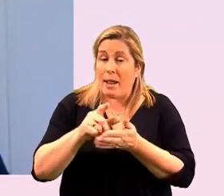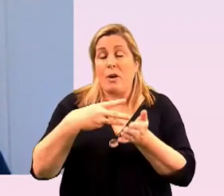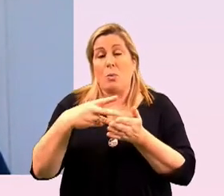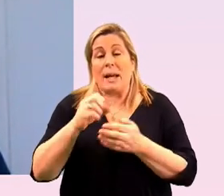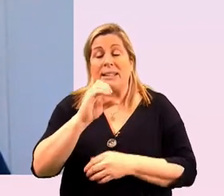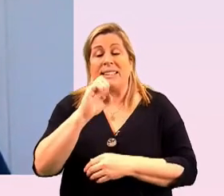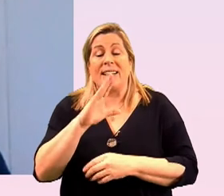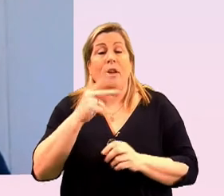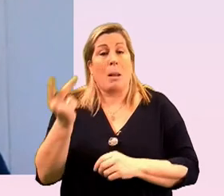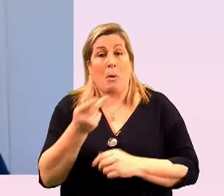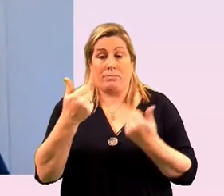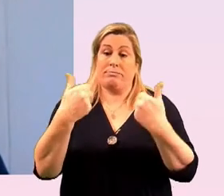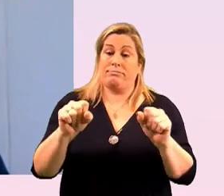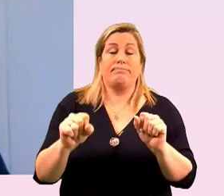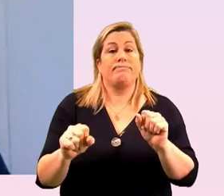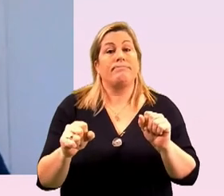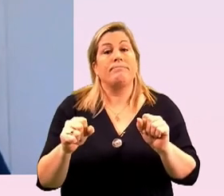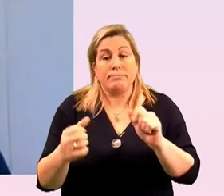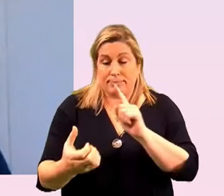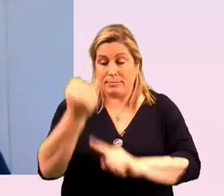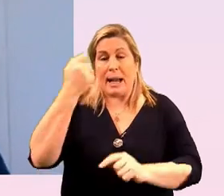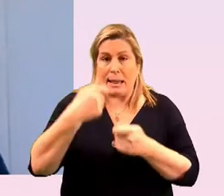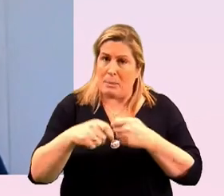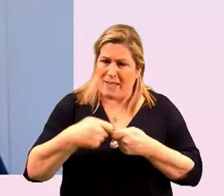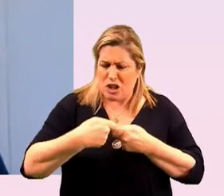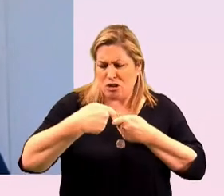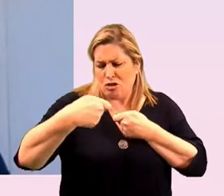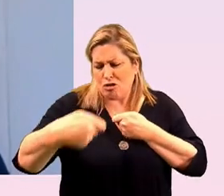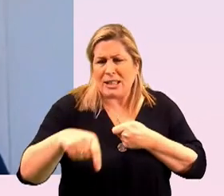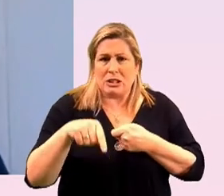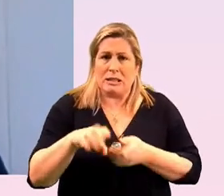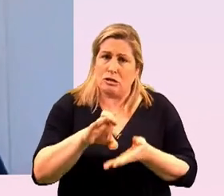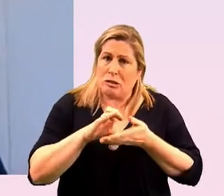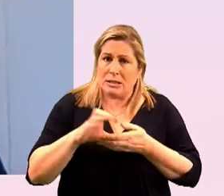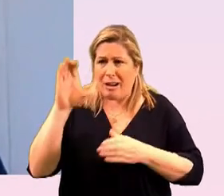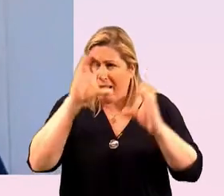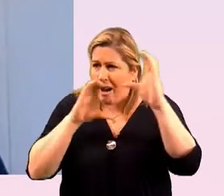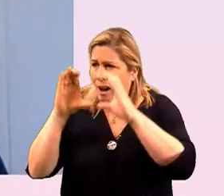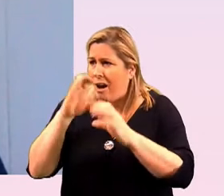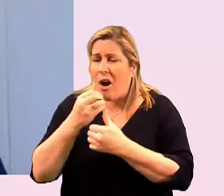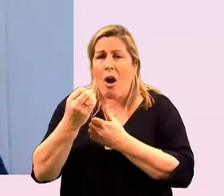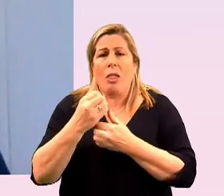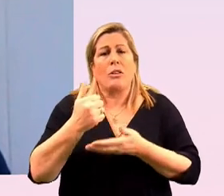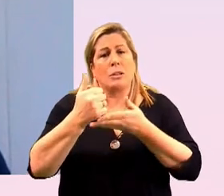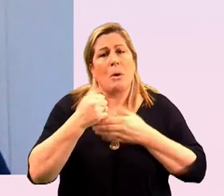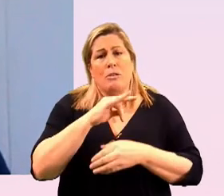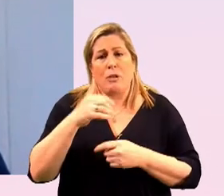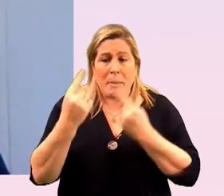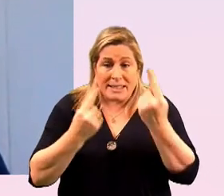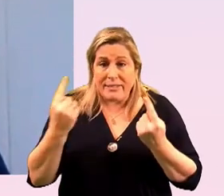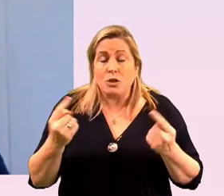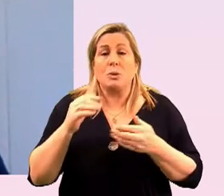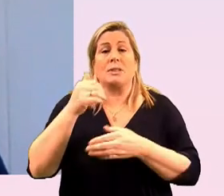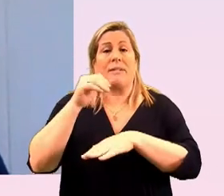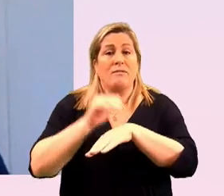and we had to stretch that grant and seek other support from individuals and friends until we